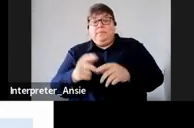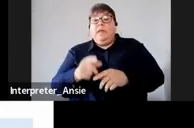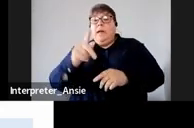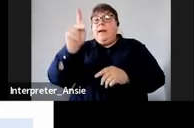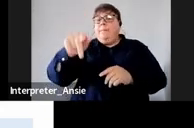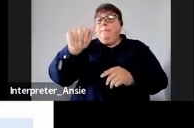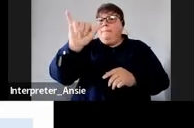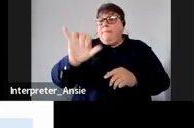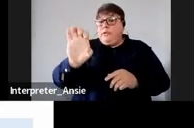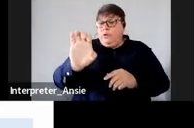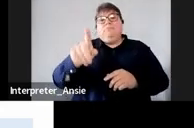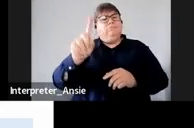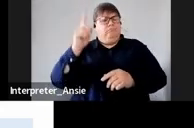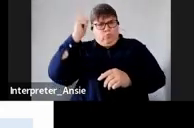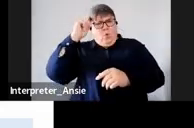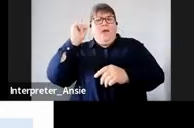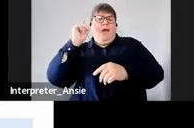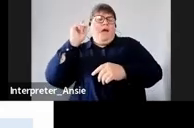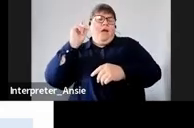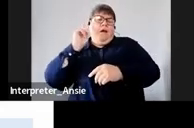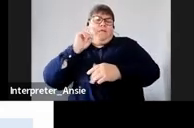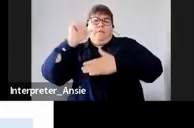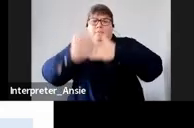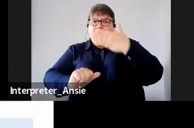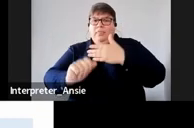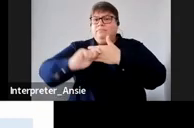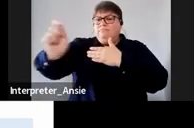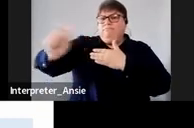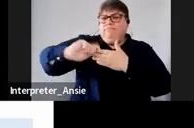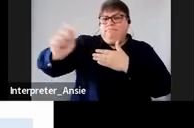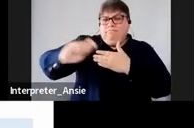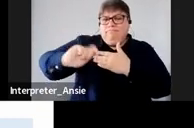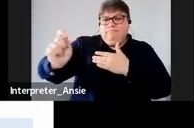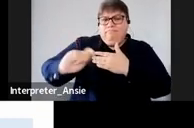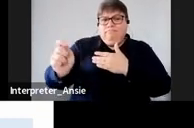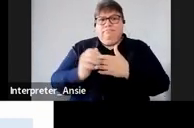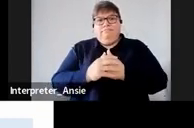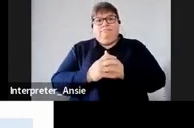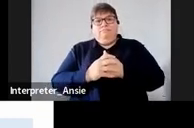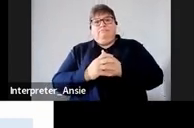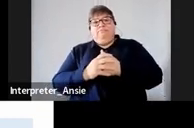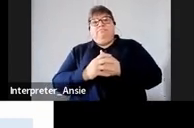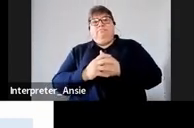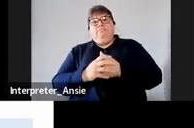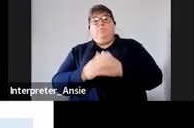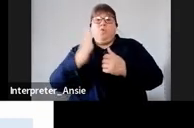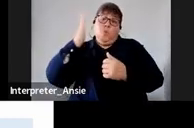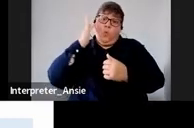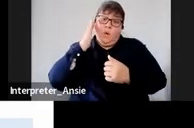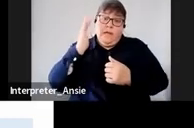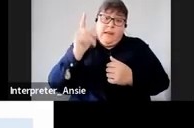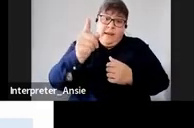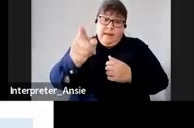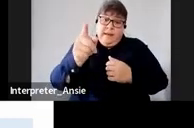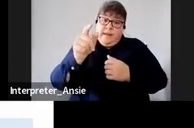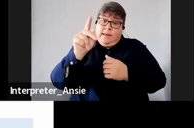after the 7th of each and every month the return is MP201 the submission is due within seven days after the month the